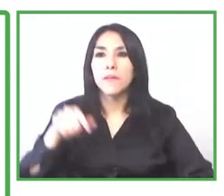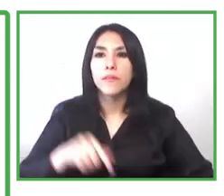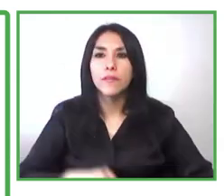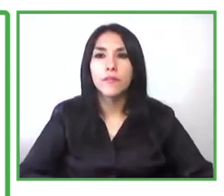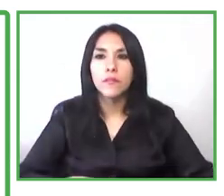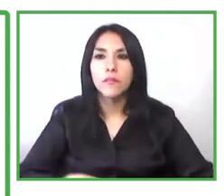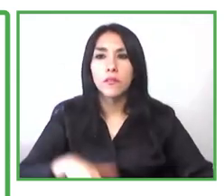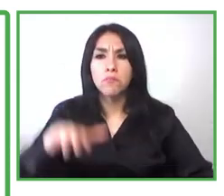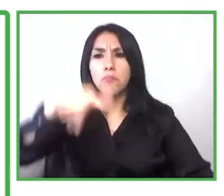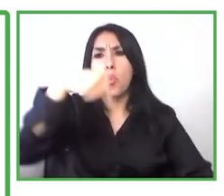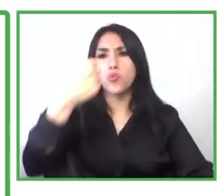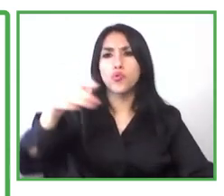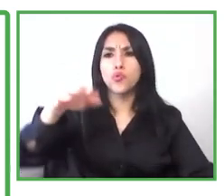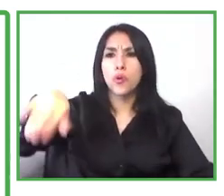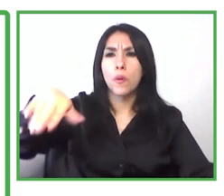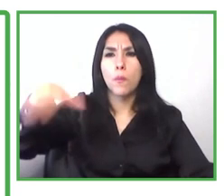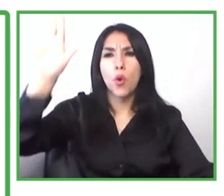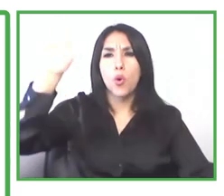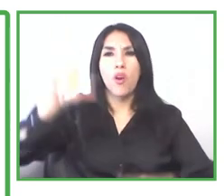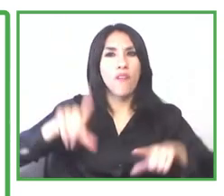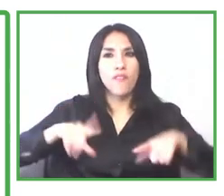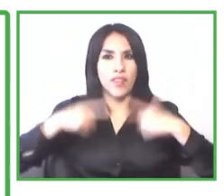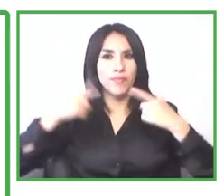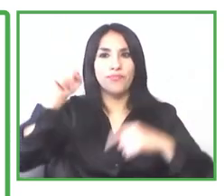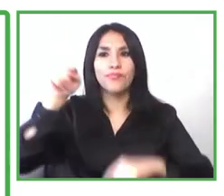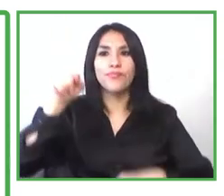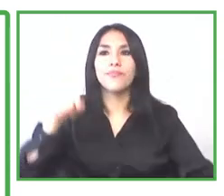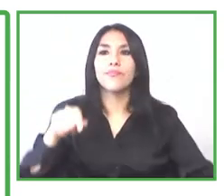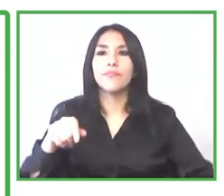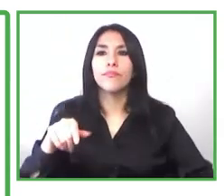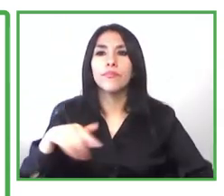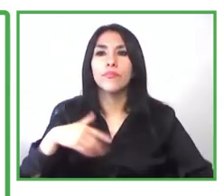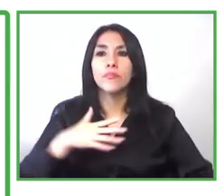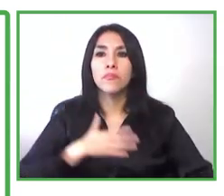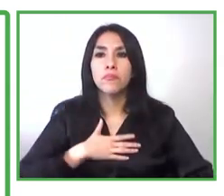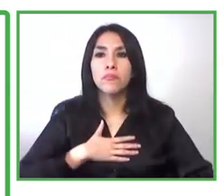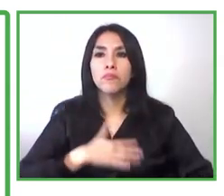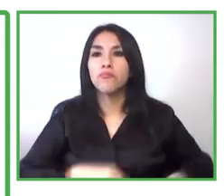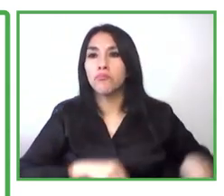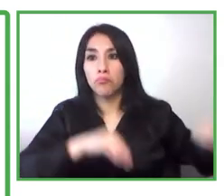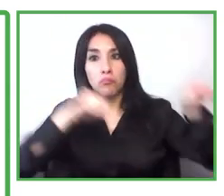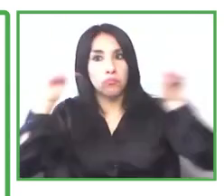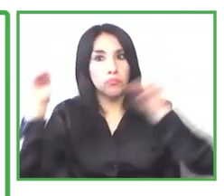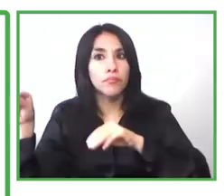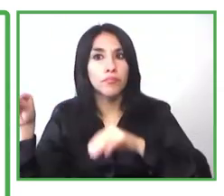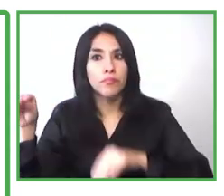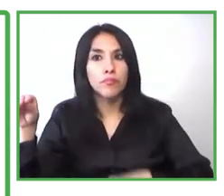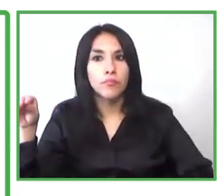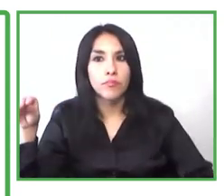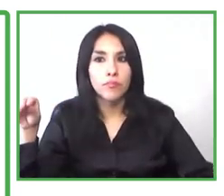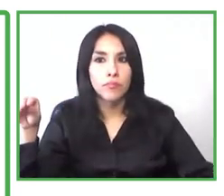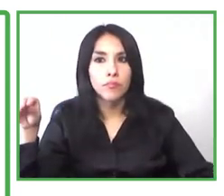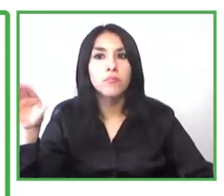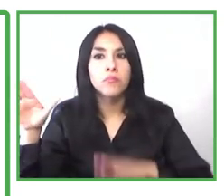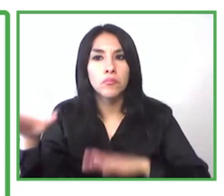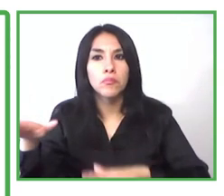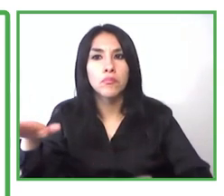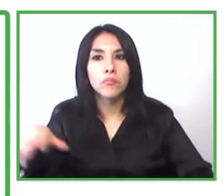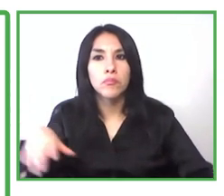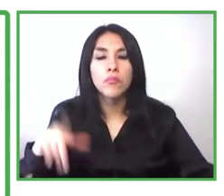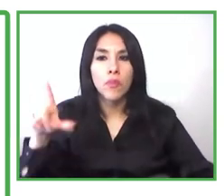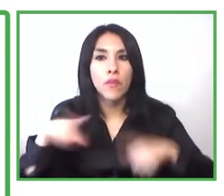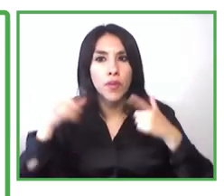however in kinshasa my life was not as better as expected uh